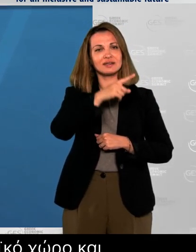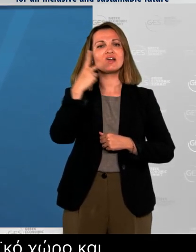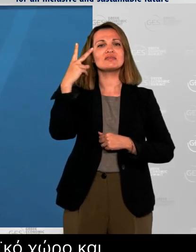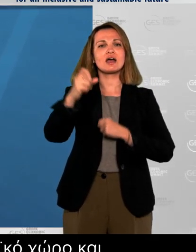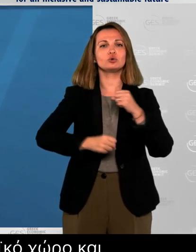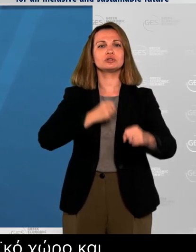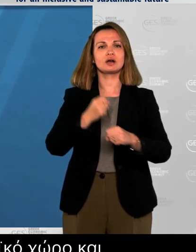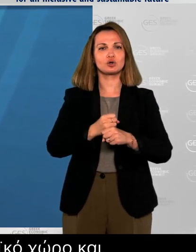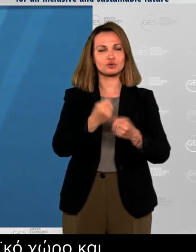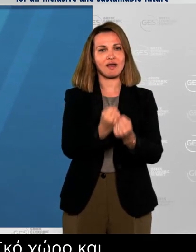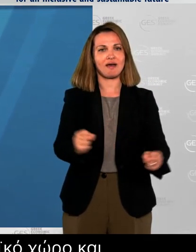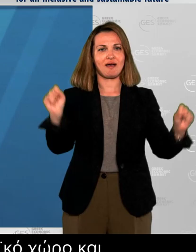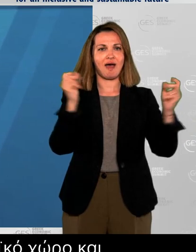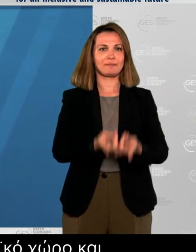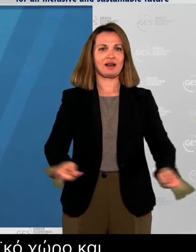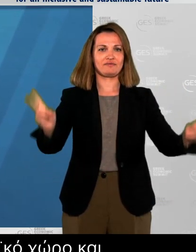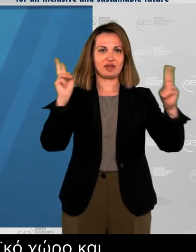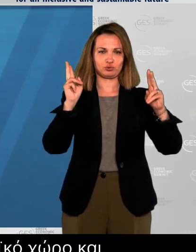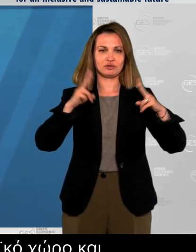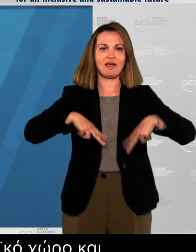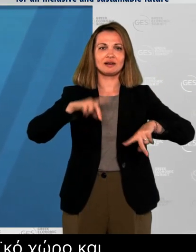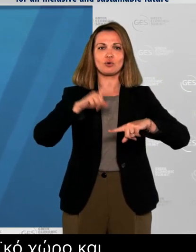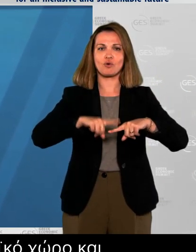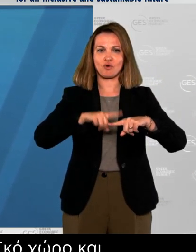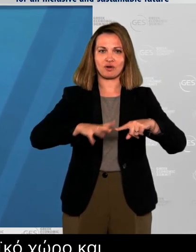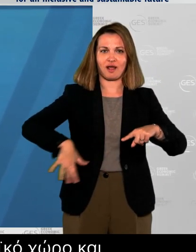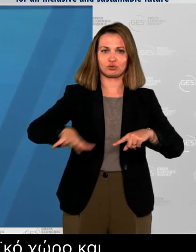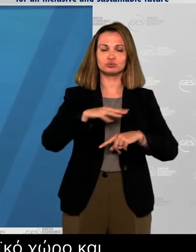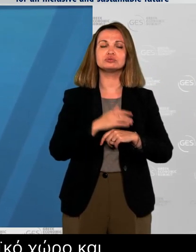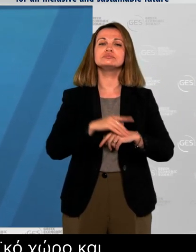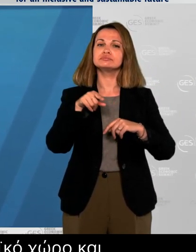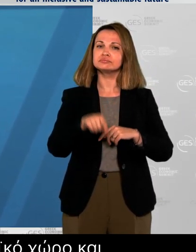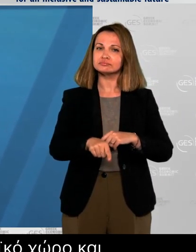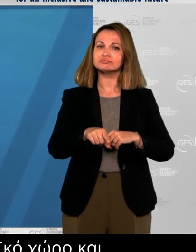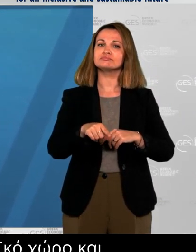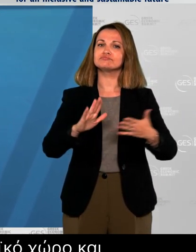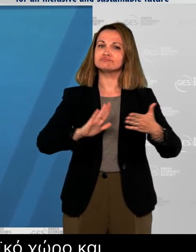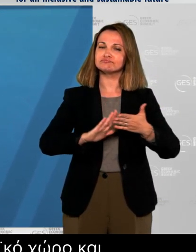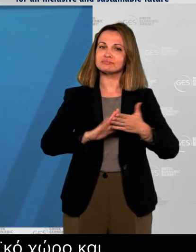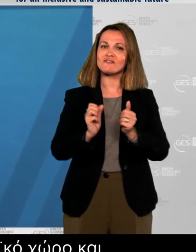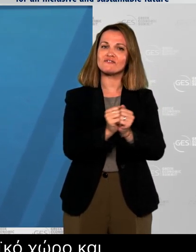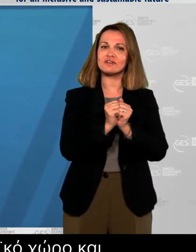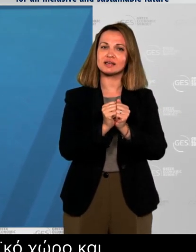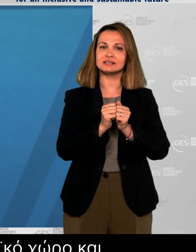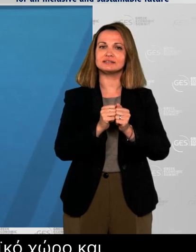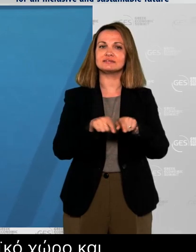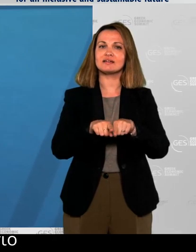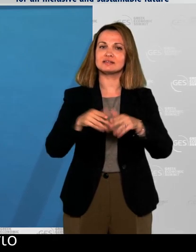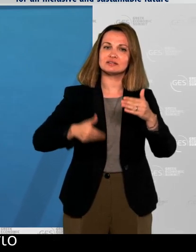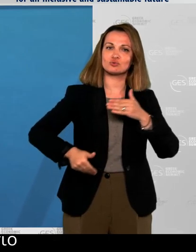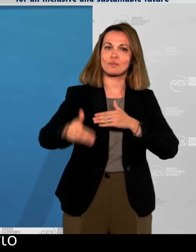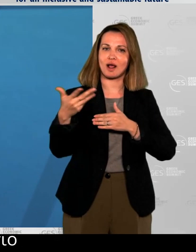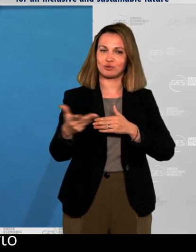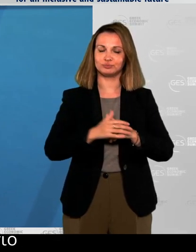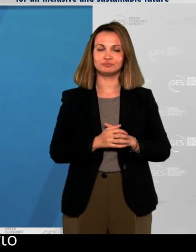we've made, while looking forward to an even more promising future. During our strategic dialogue in October,